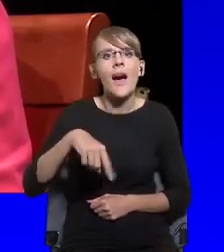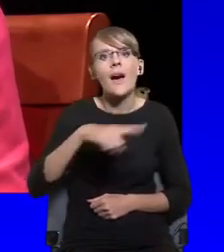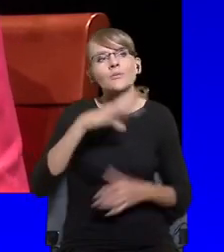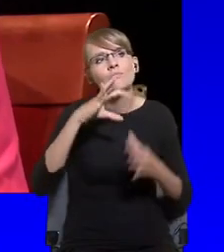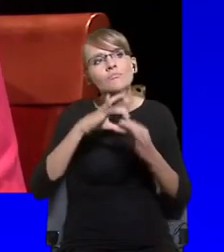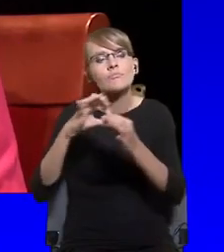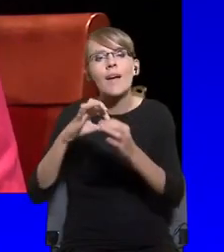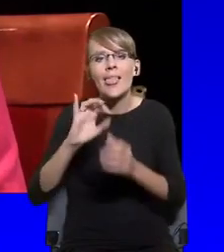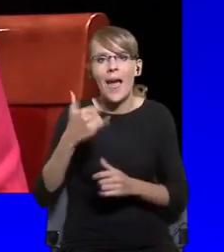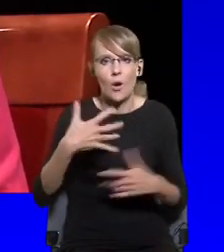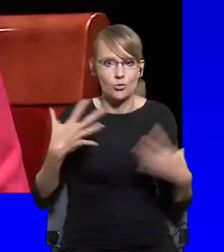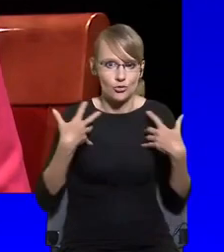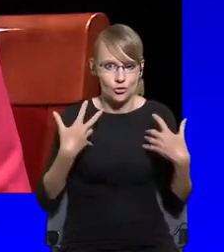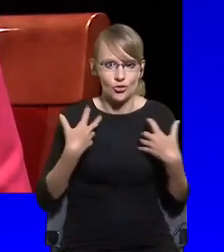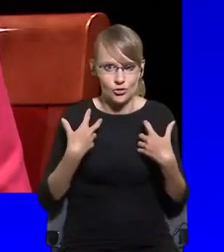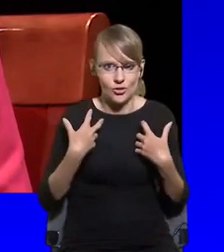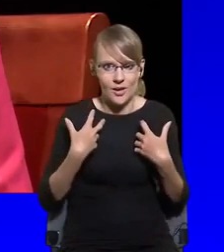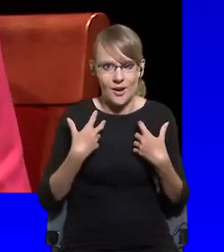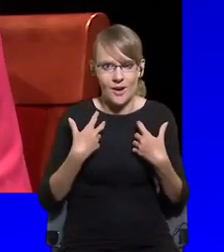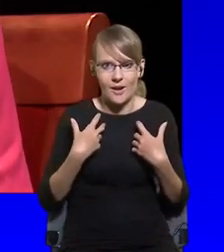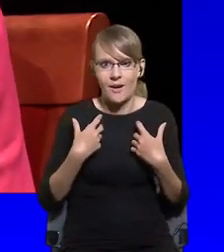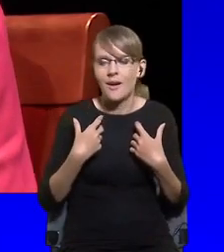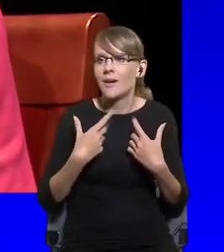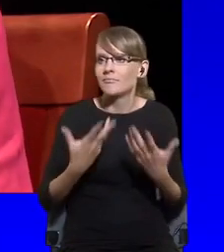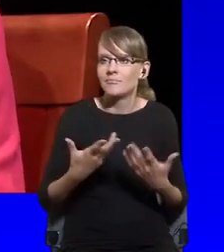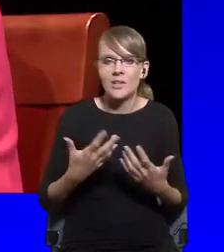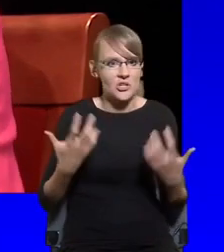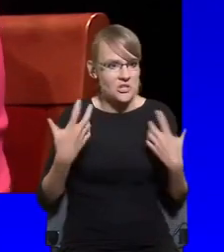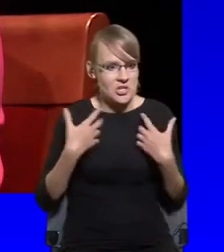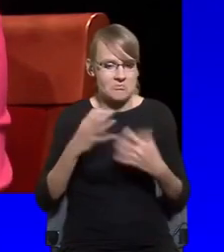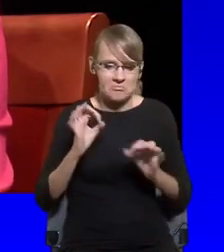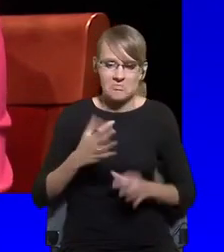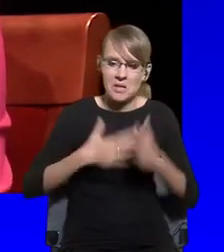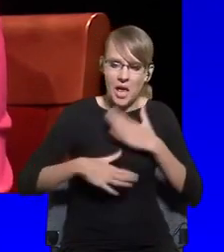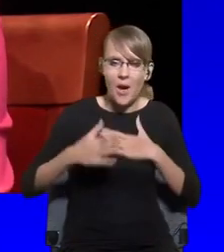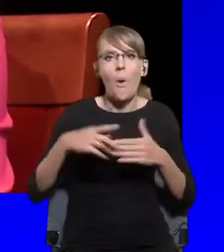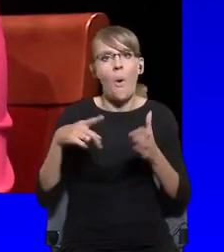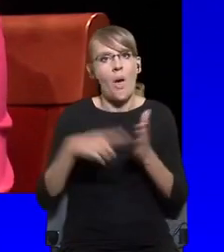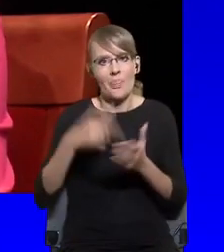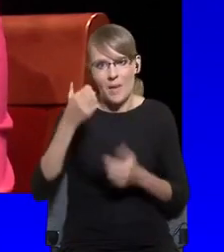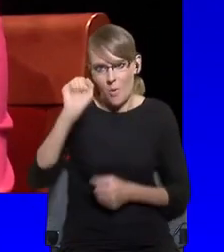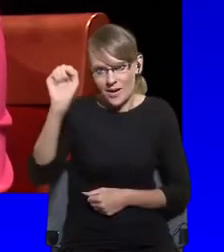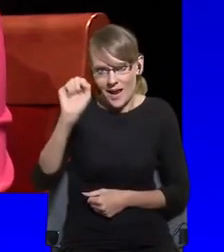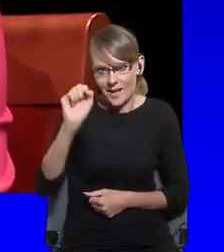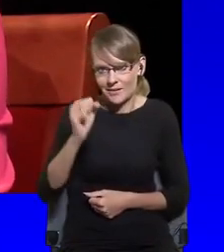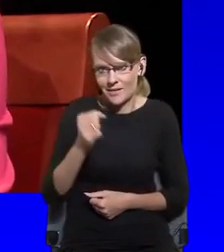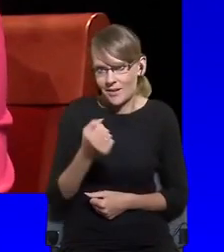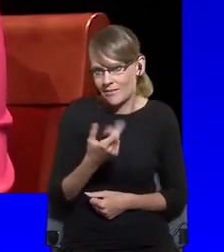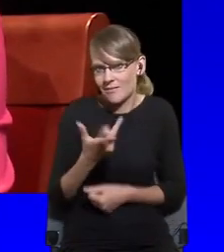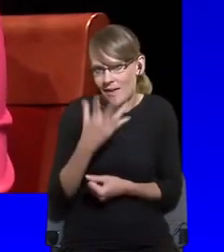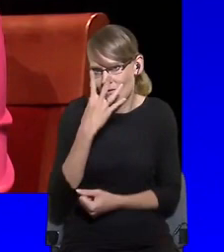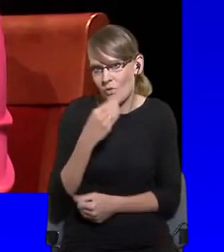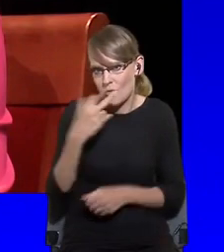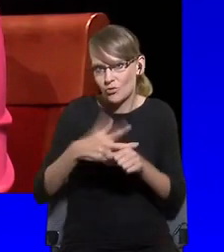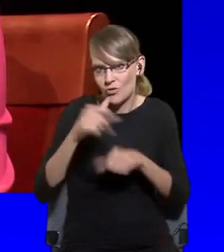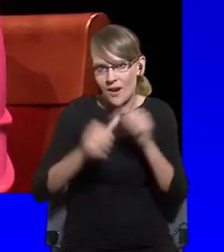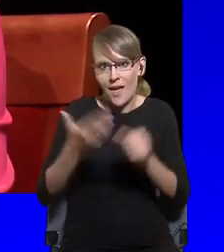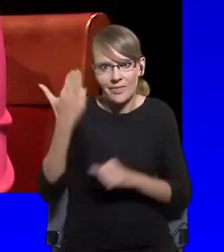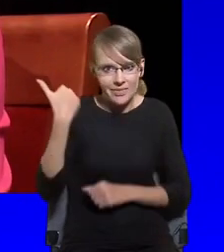it has been 30 years ago. But it also could be something else. You know, I have been